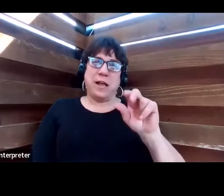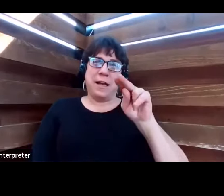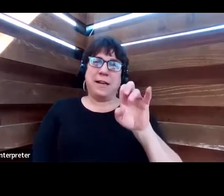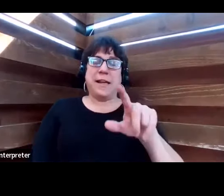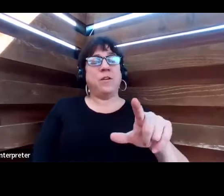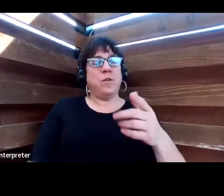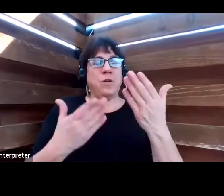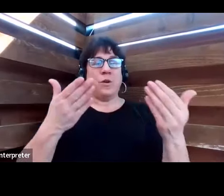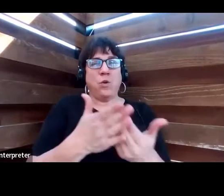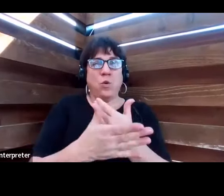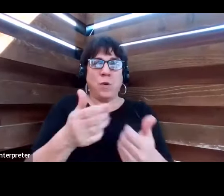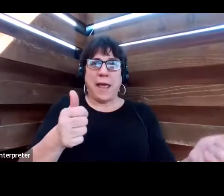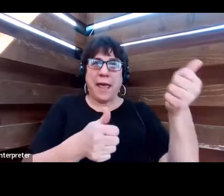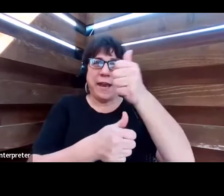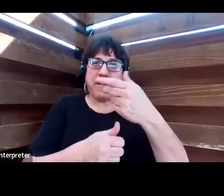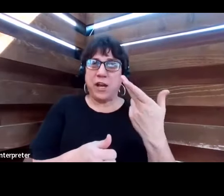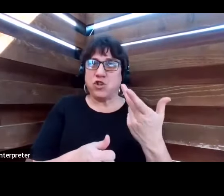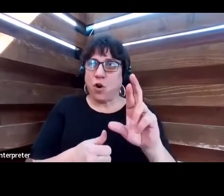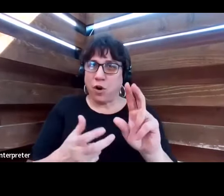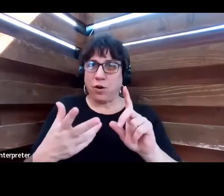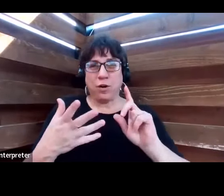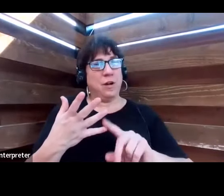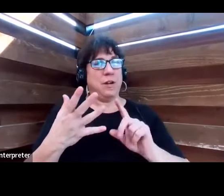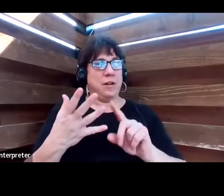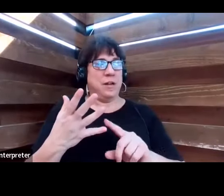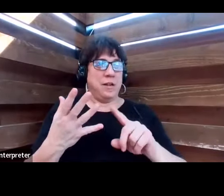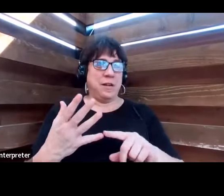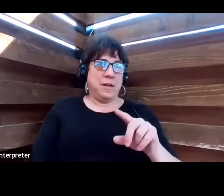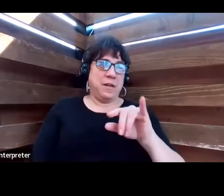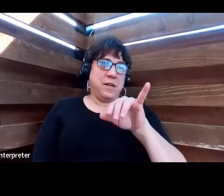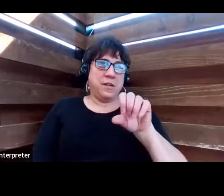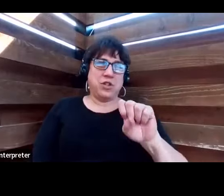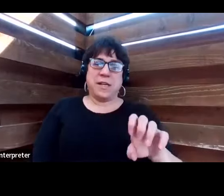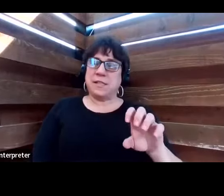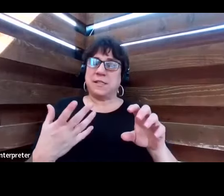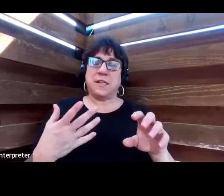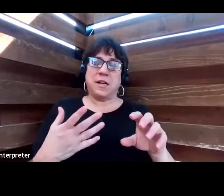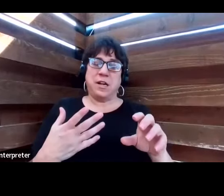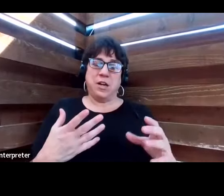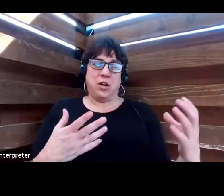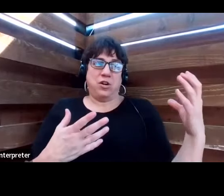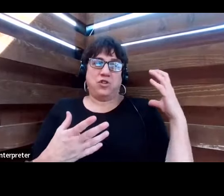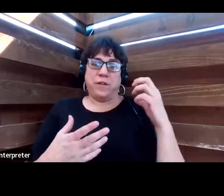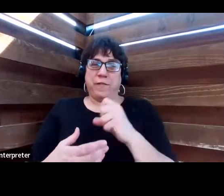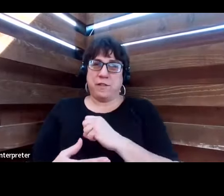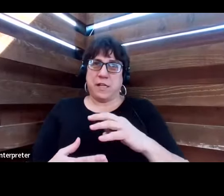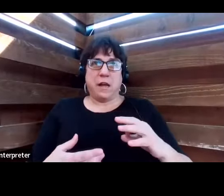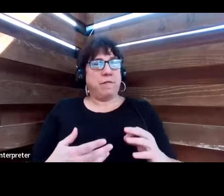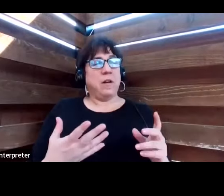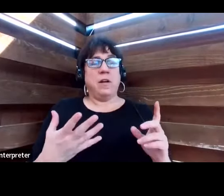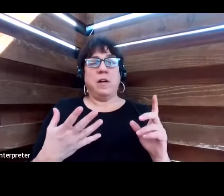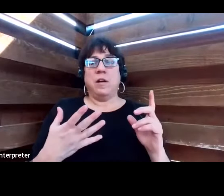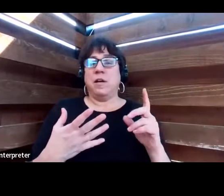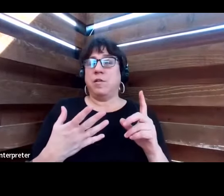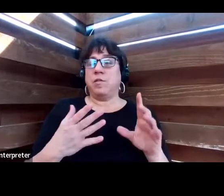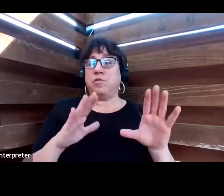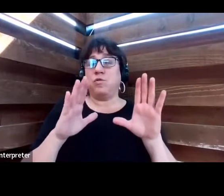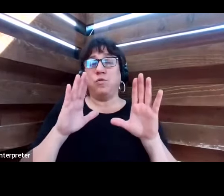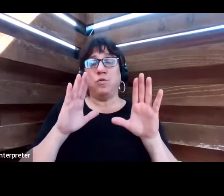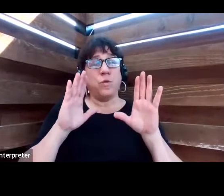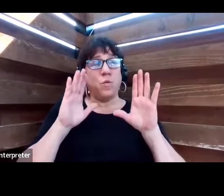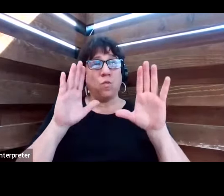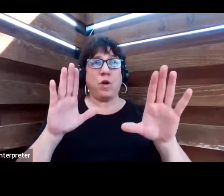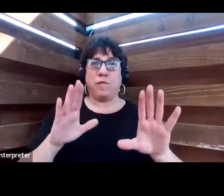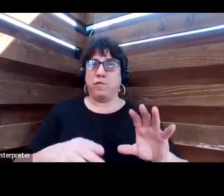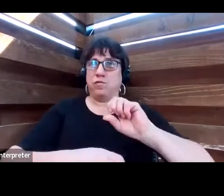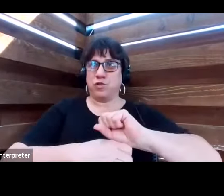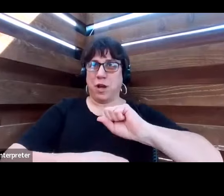HR. And we have Jess, chief of staff. All of them are doing remarkable and magnificent jobs.